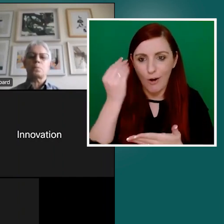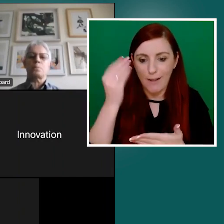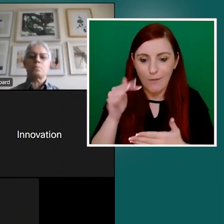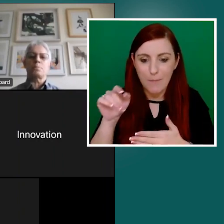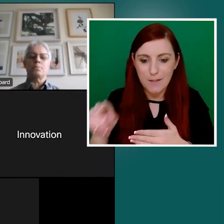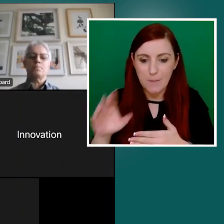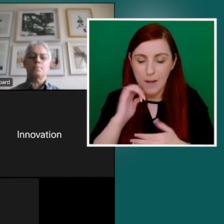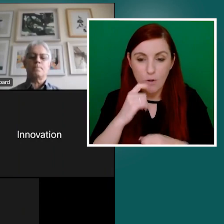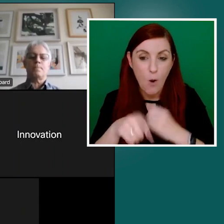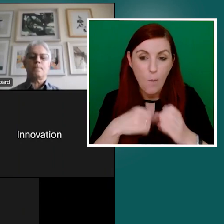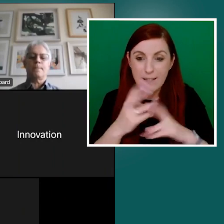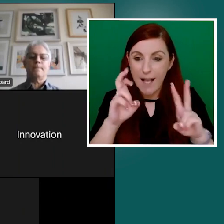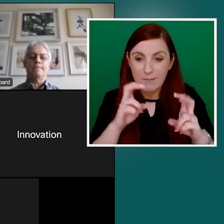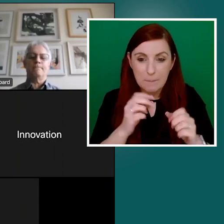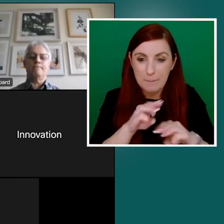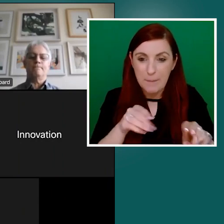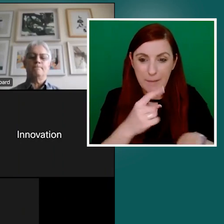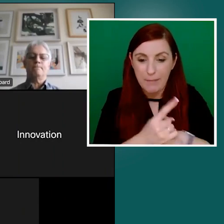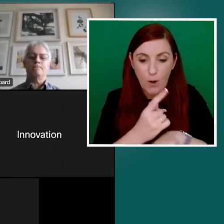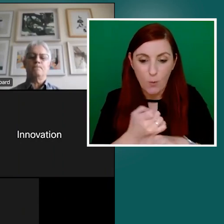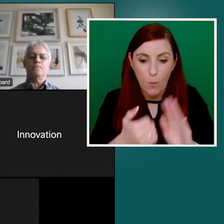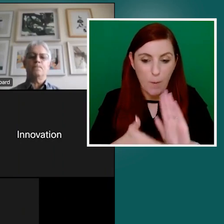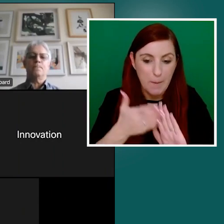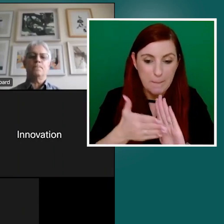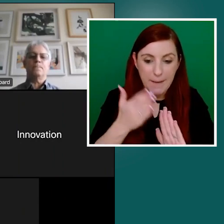fill the space that public servants should be filling.